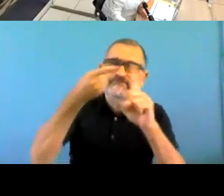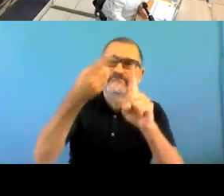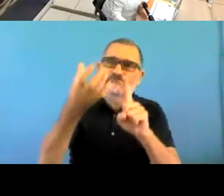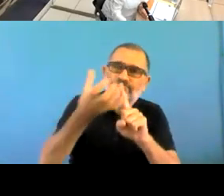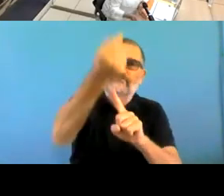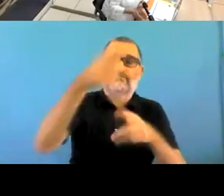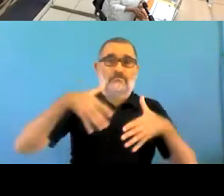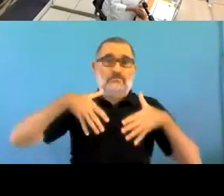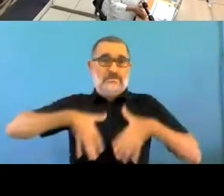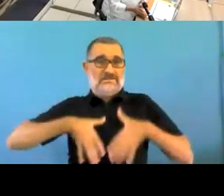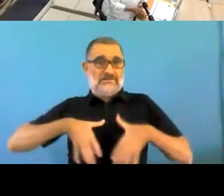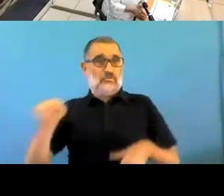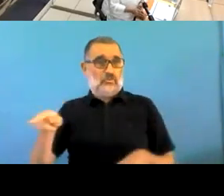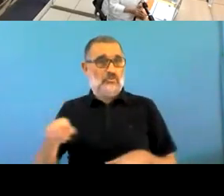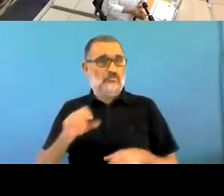sustaining mental health